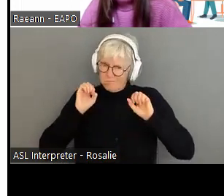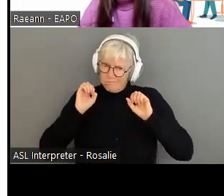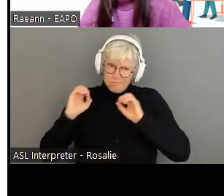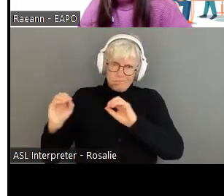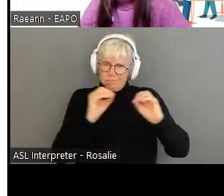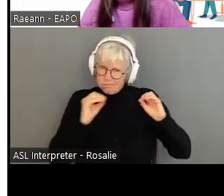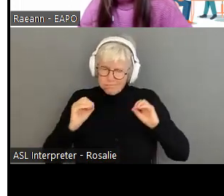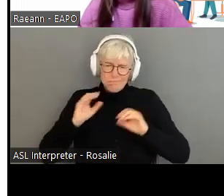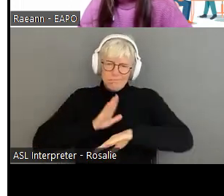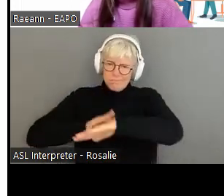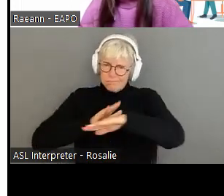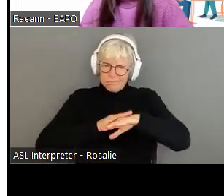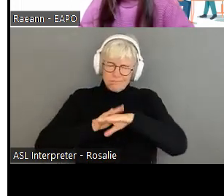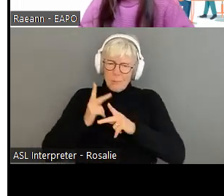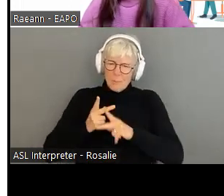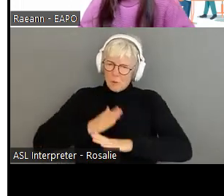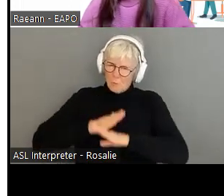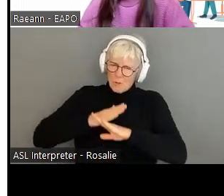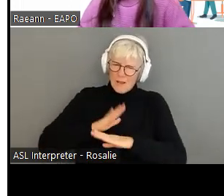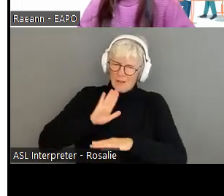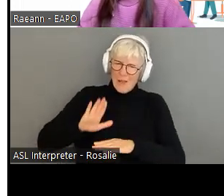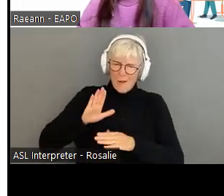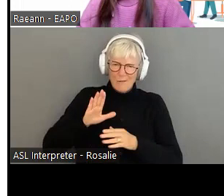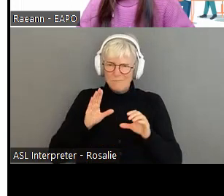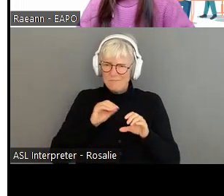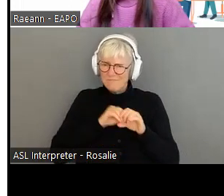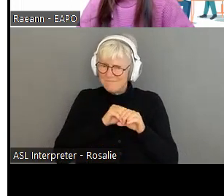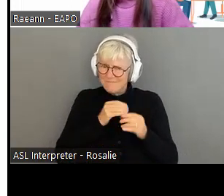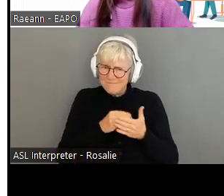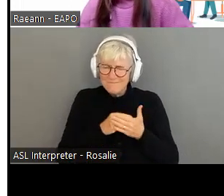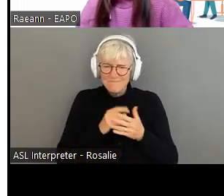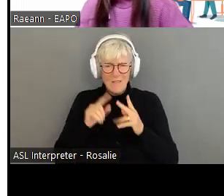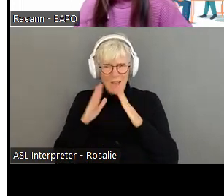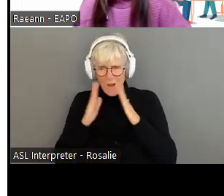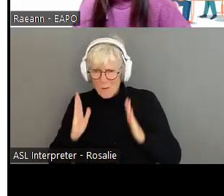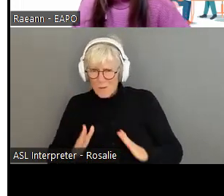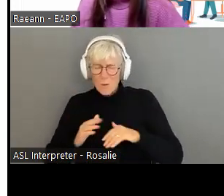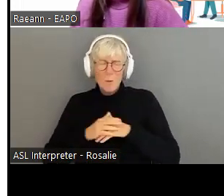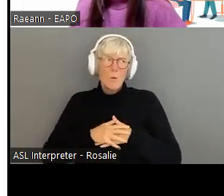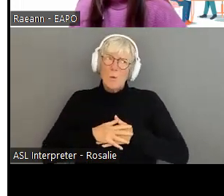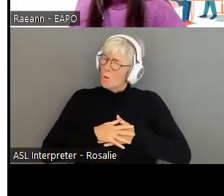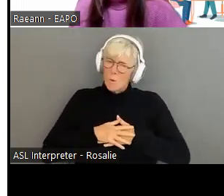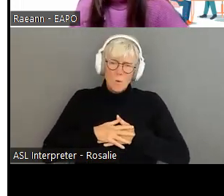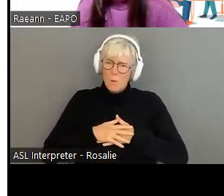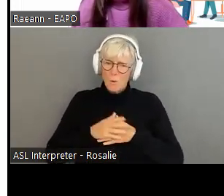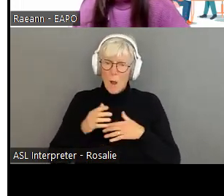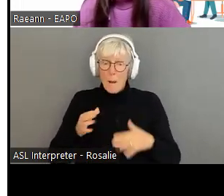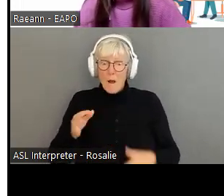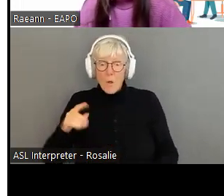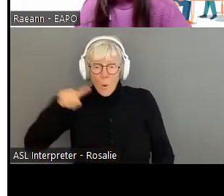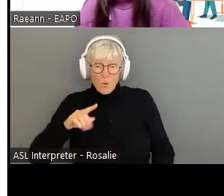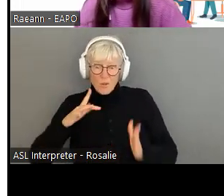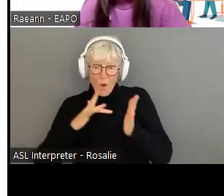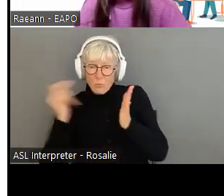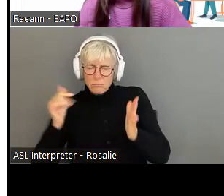loss of people's life savings and, um, you know, their assets, because these people are very professional at what they do and